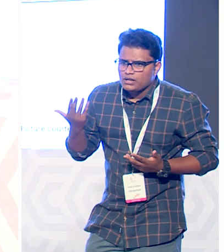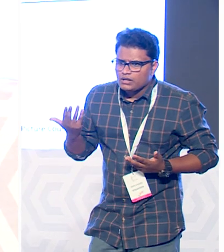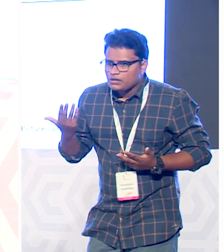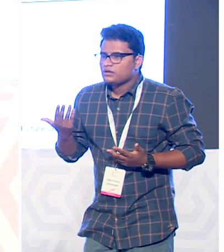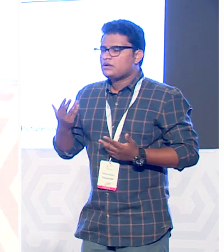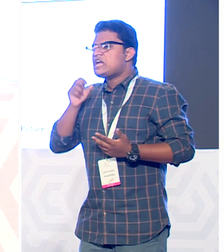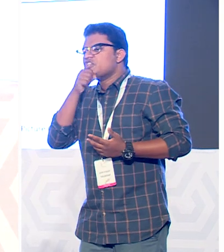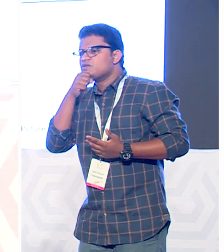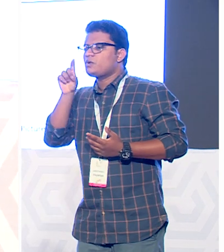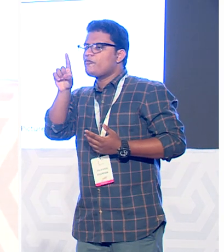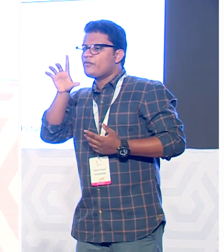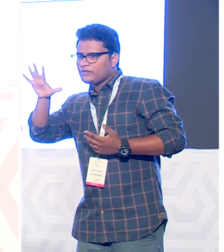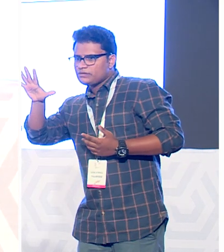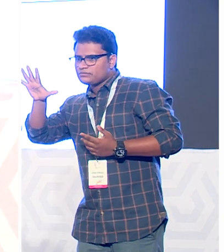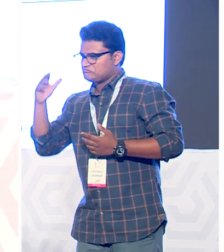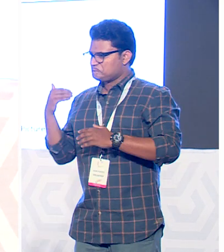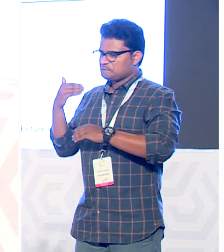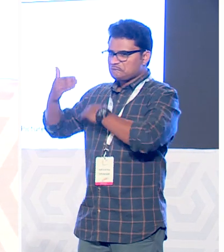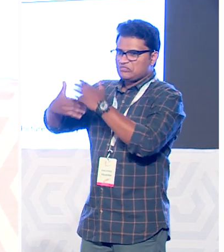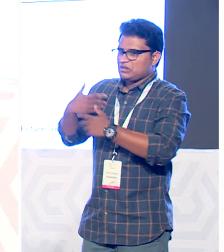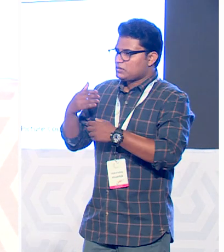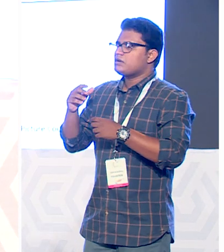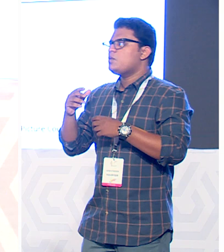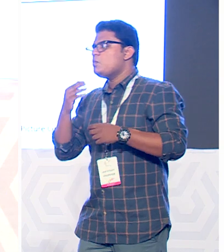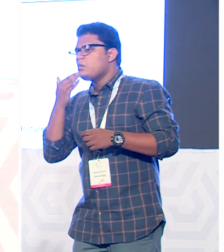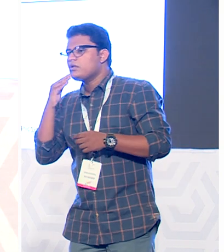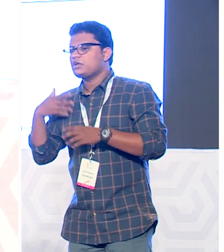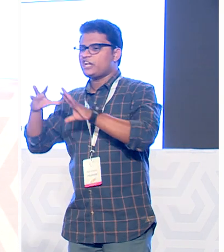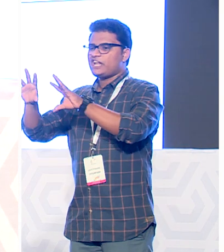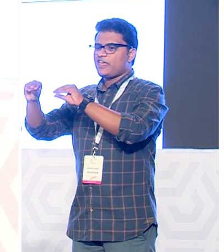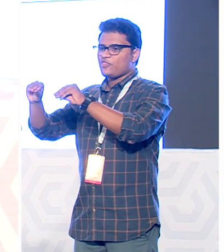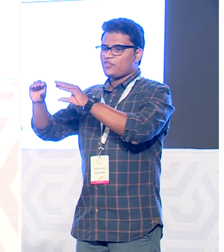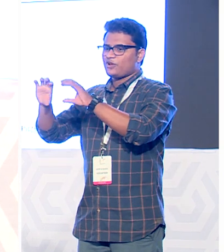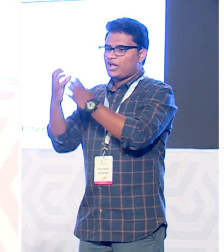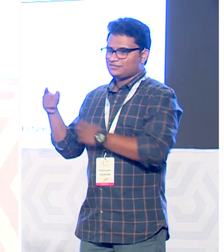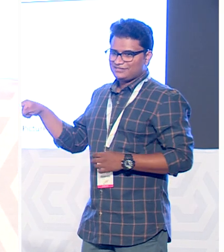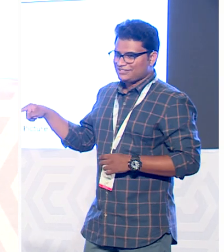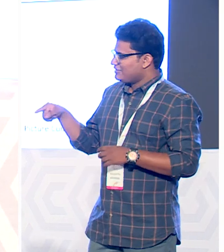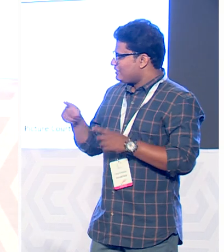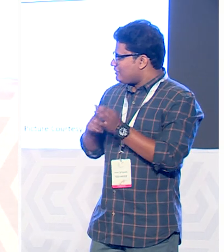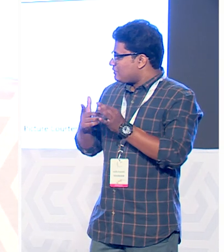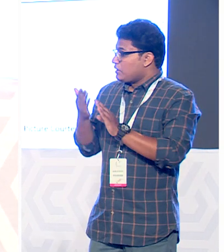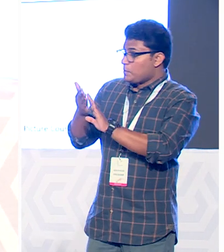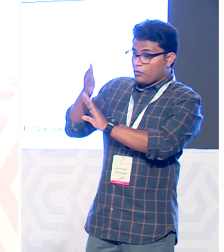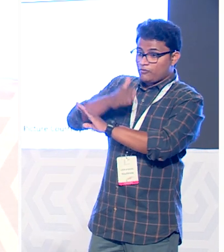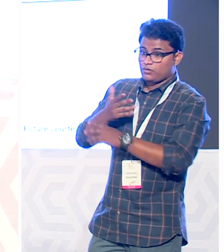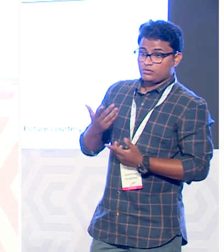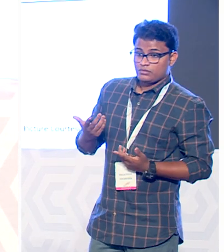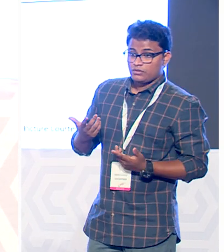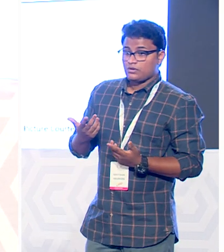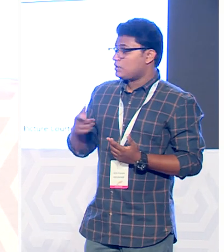15 years old I was in my 10th standard so before actually